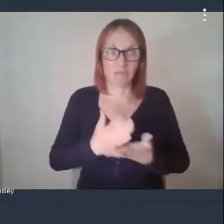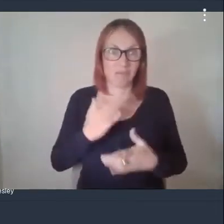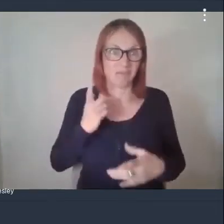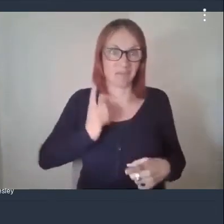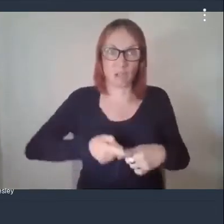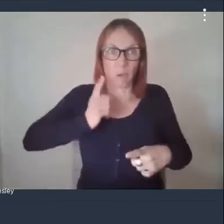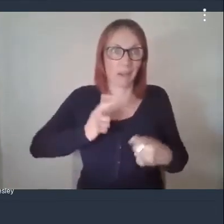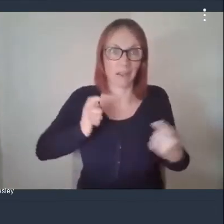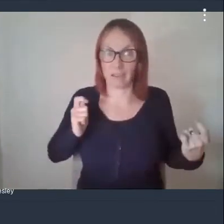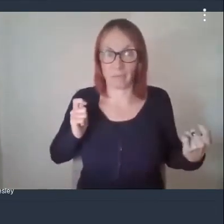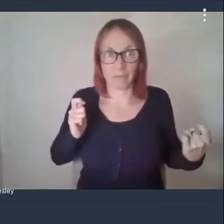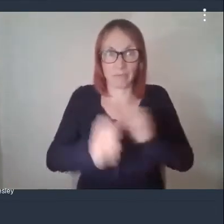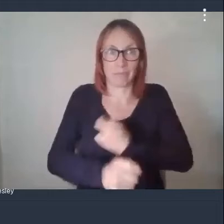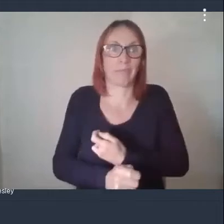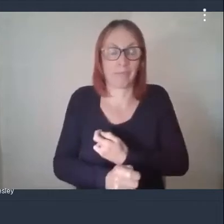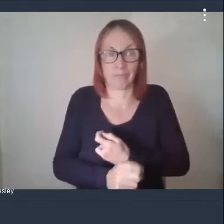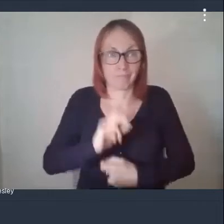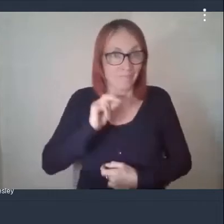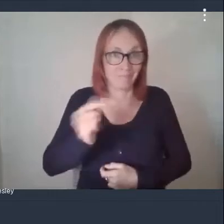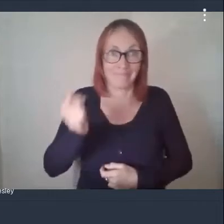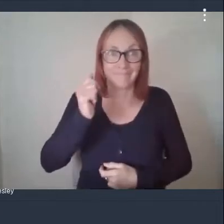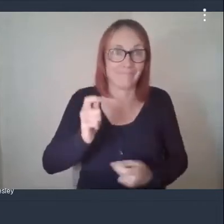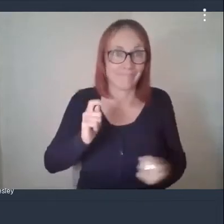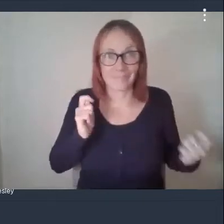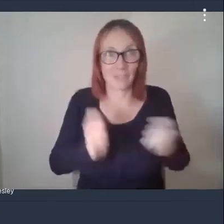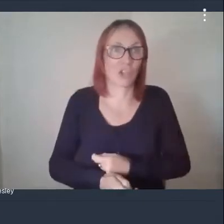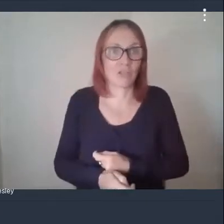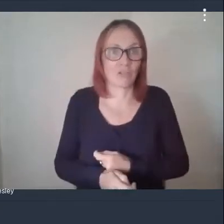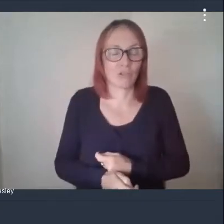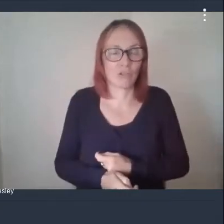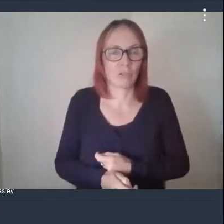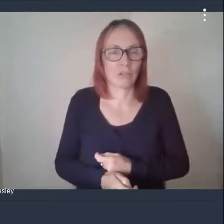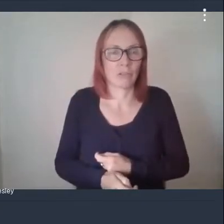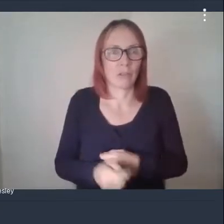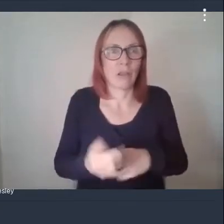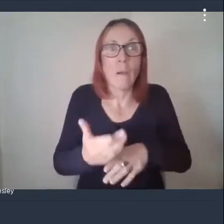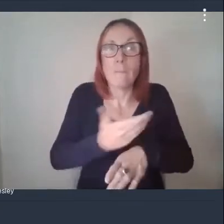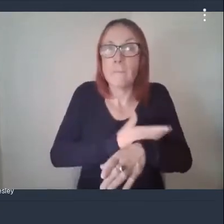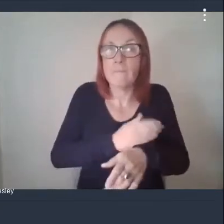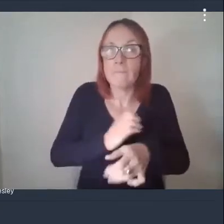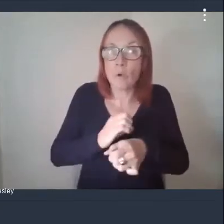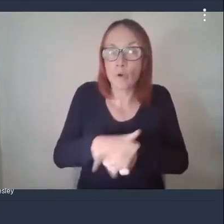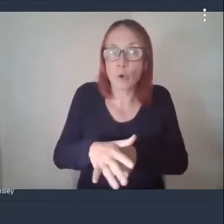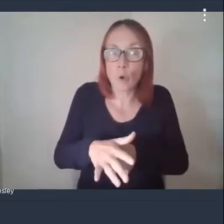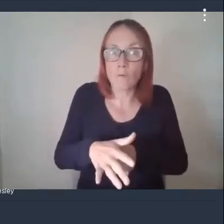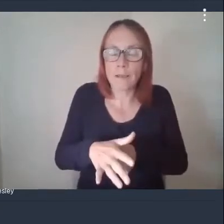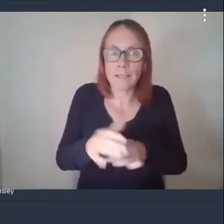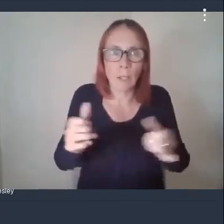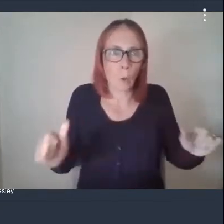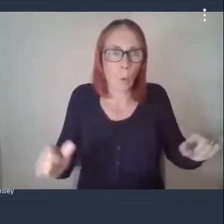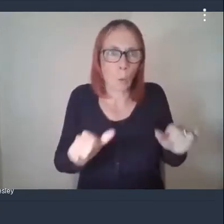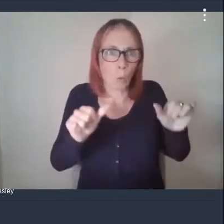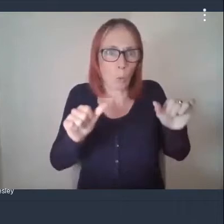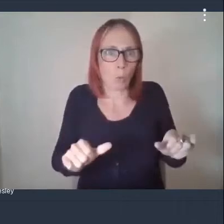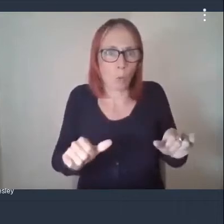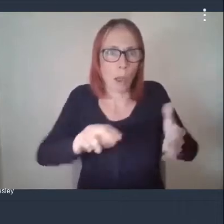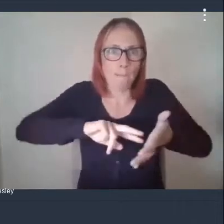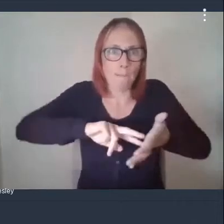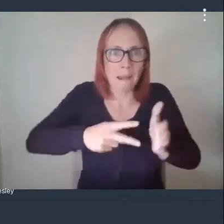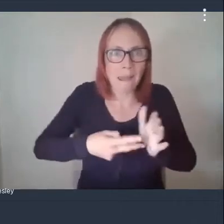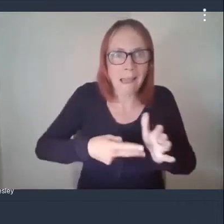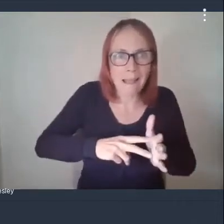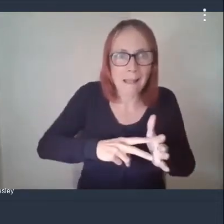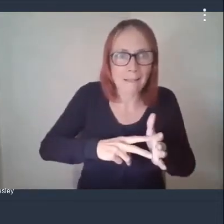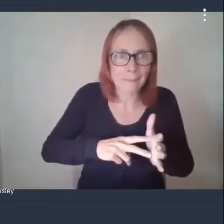uh almost overnight you know if if we'd sat down before covert and said right we're going to plan uh implementation